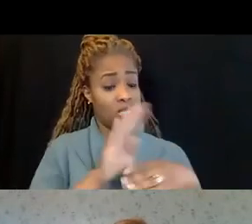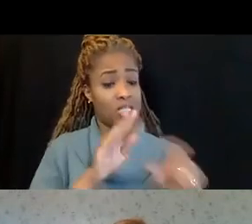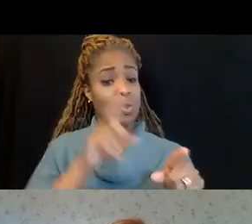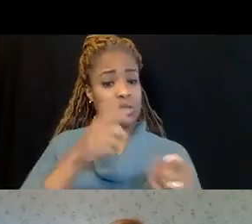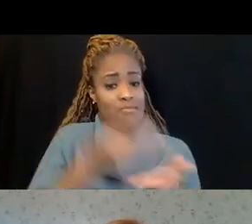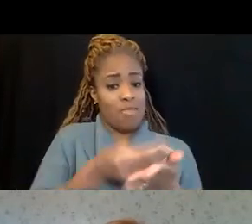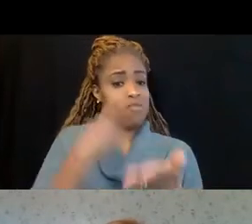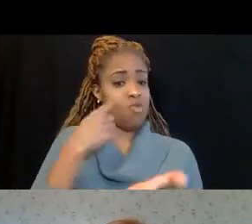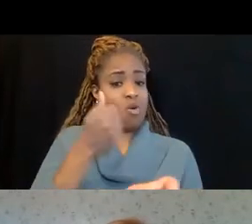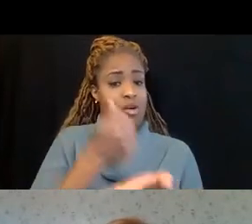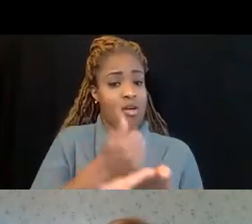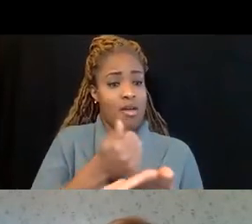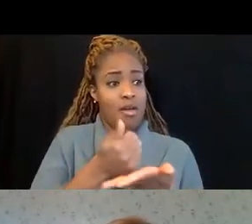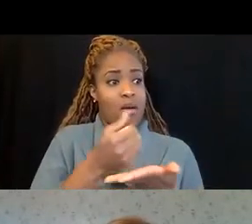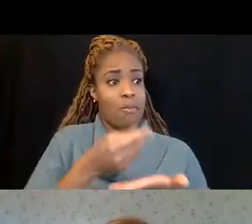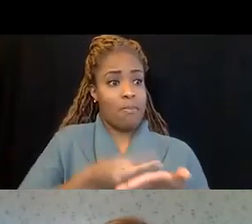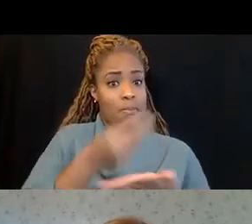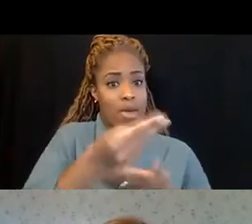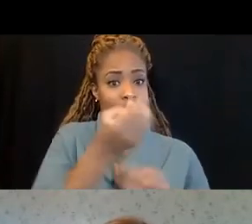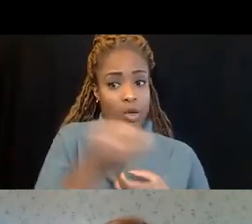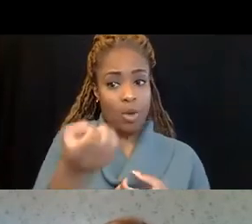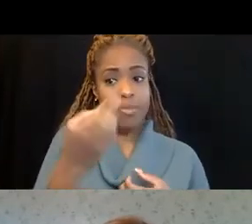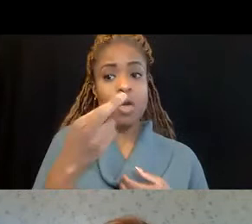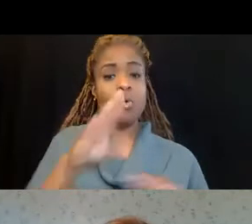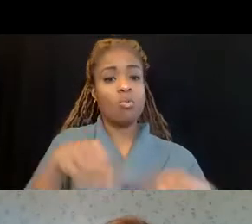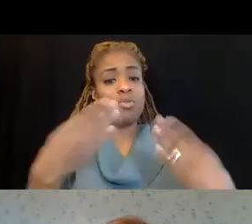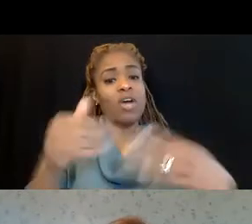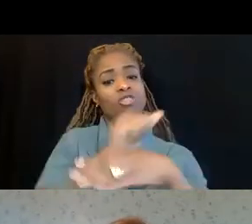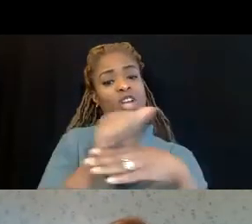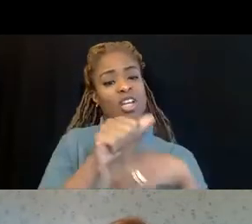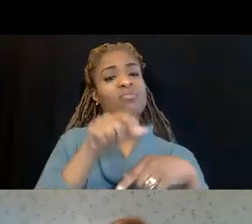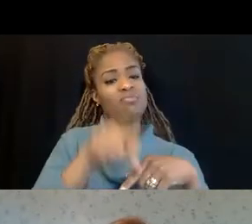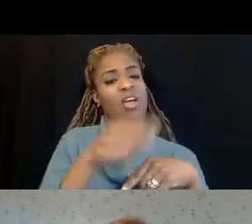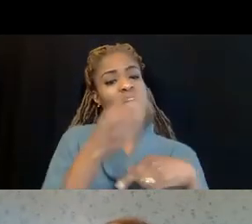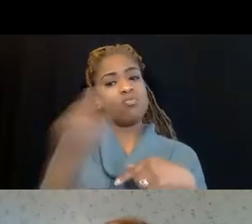to help purchase equipment or training, here's the source for you.